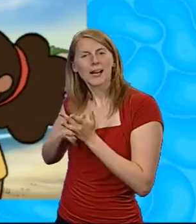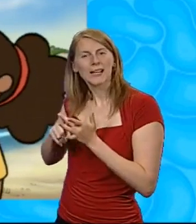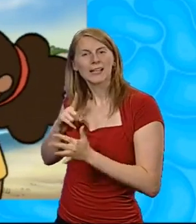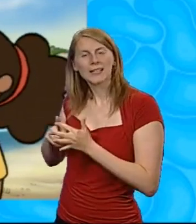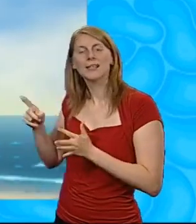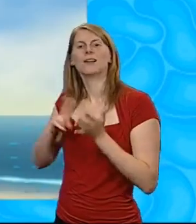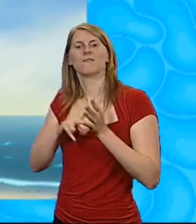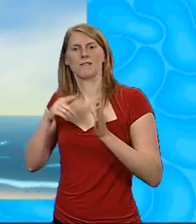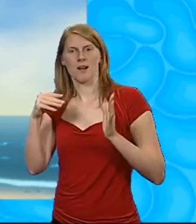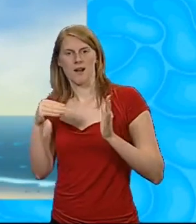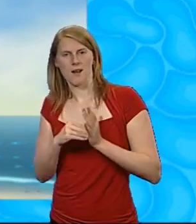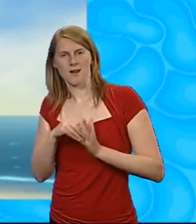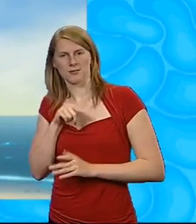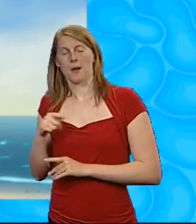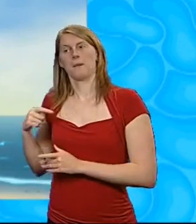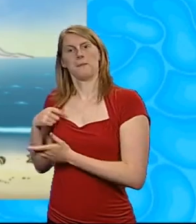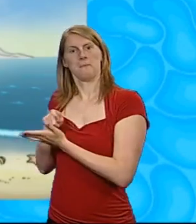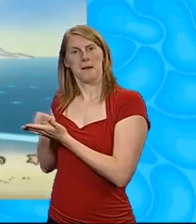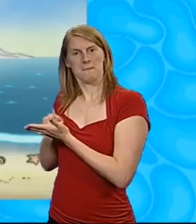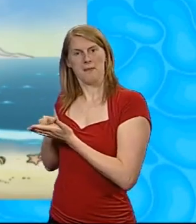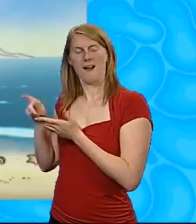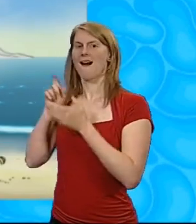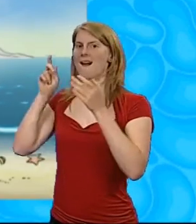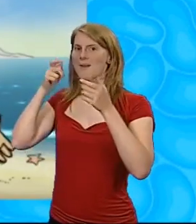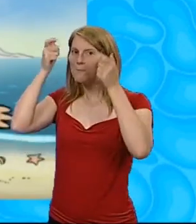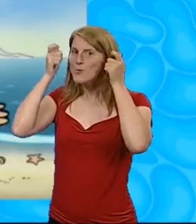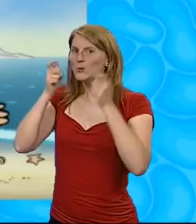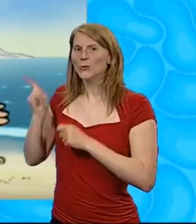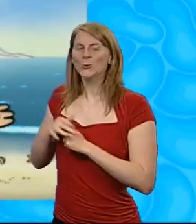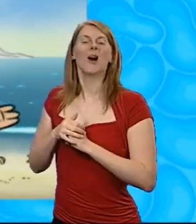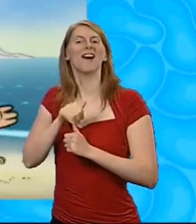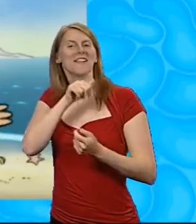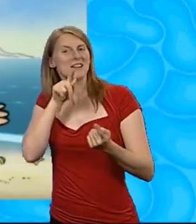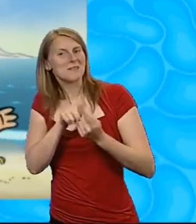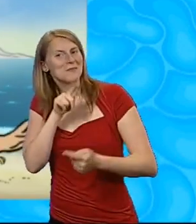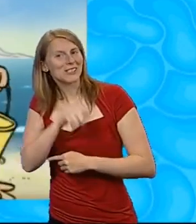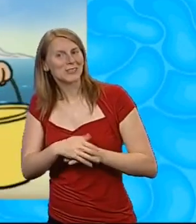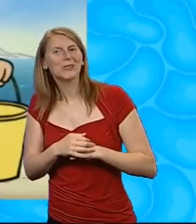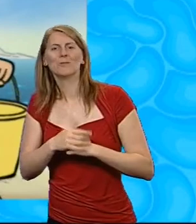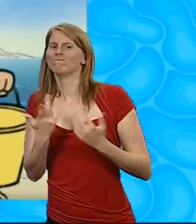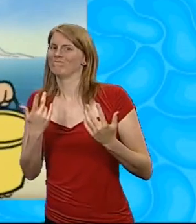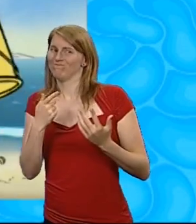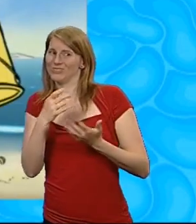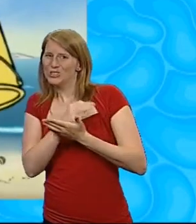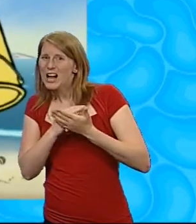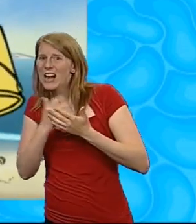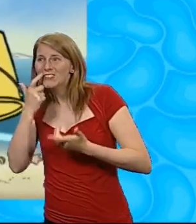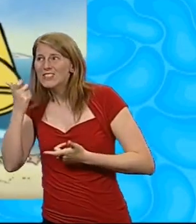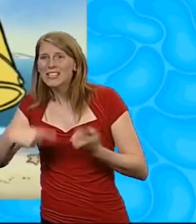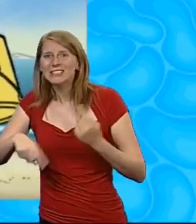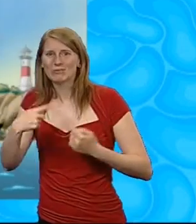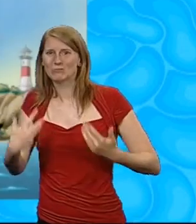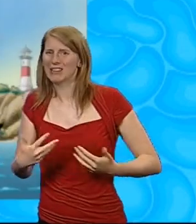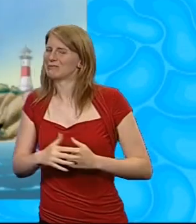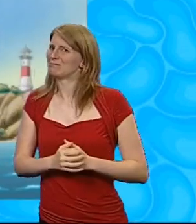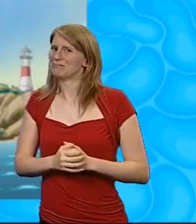pen pal, Monique. Nice to meet you, Monique. I don't think you'll be able to find any shells today. We've been looking all morning and haven't found a single